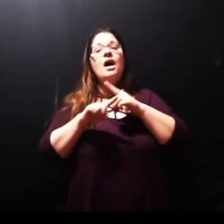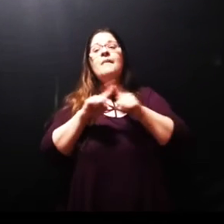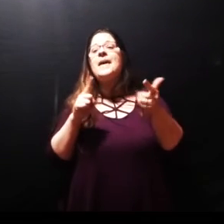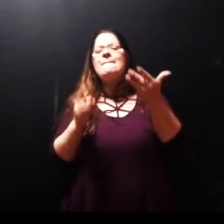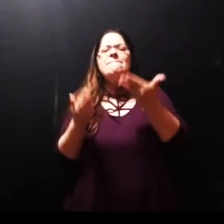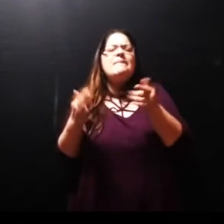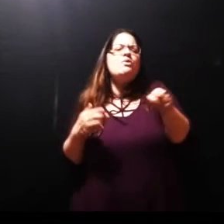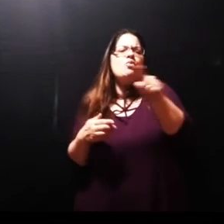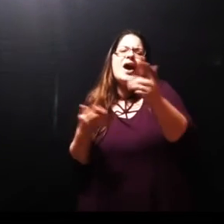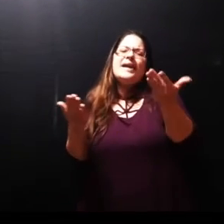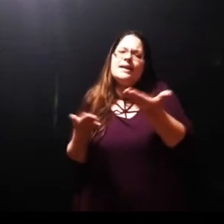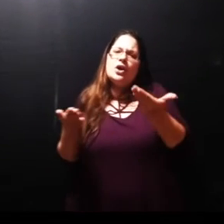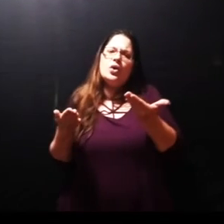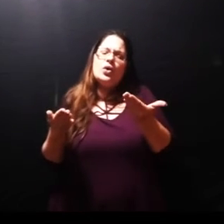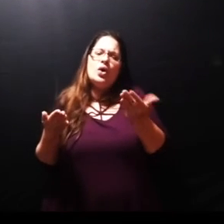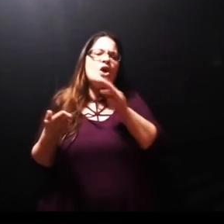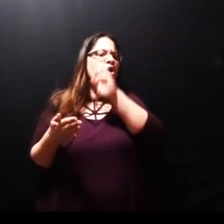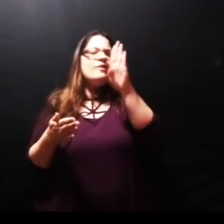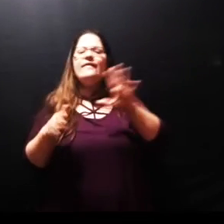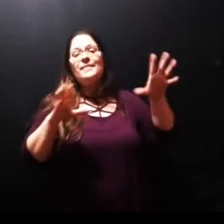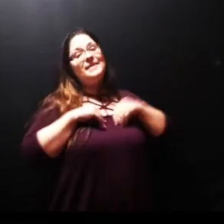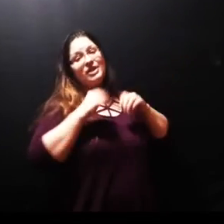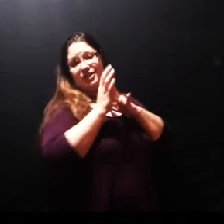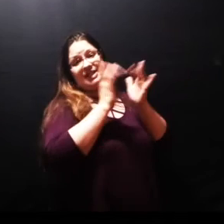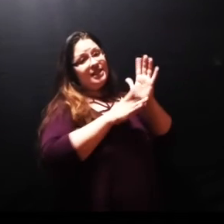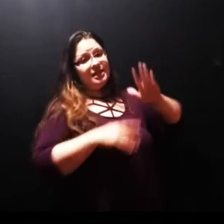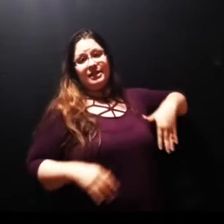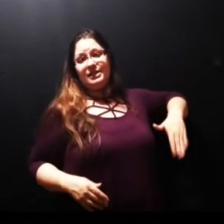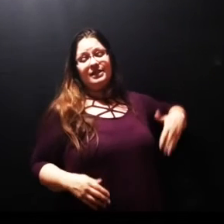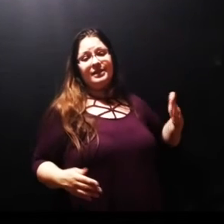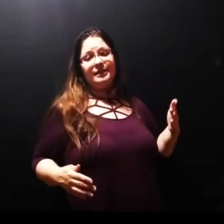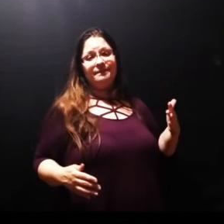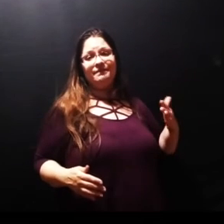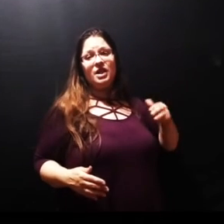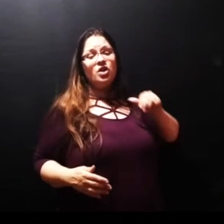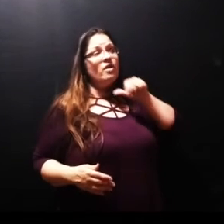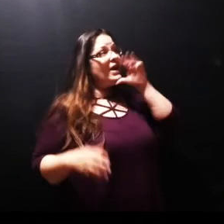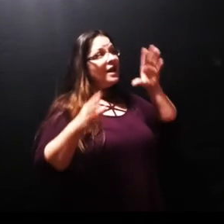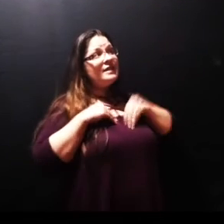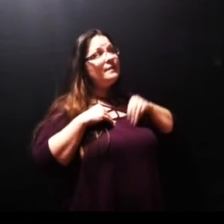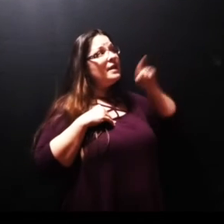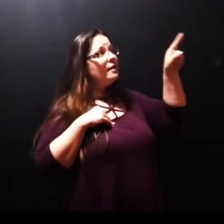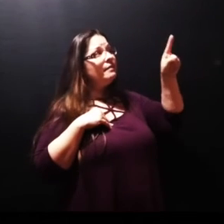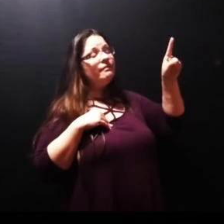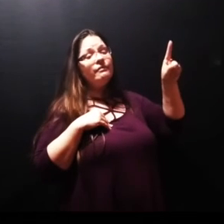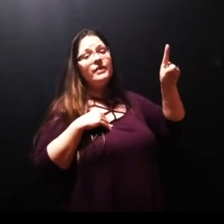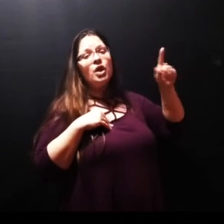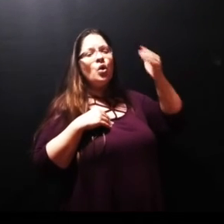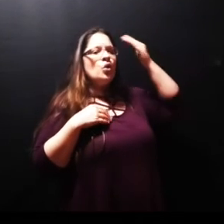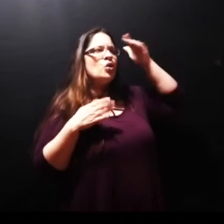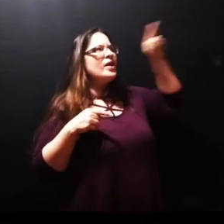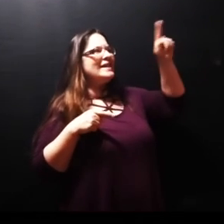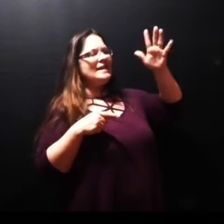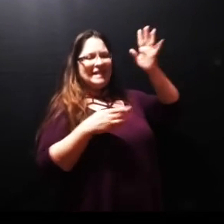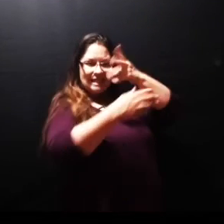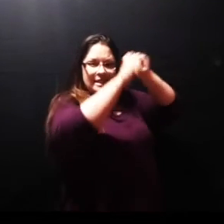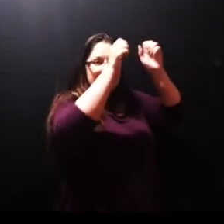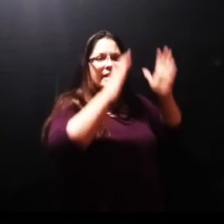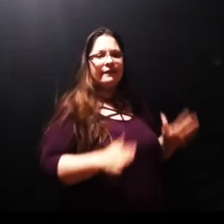but today if you're here or listening and you've never come to Jesus as Lord and Savior you've never